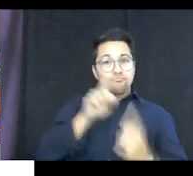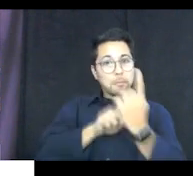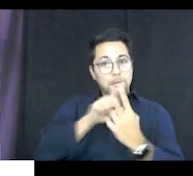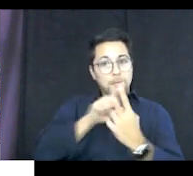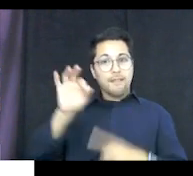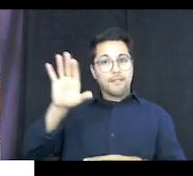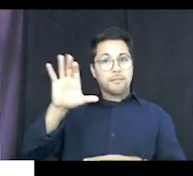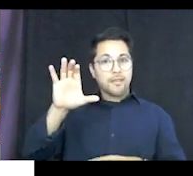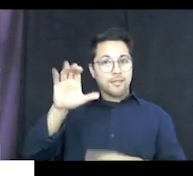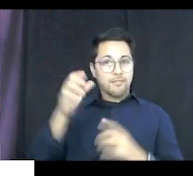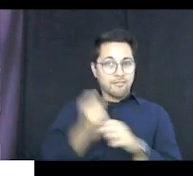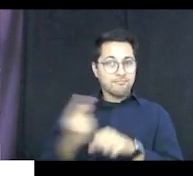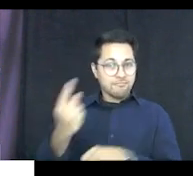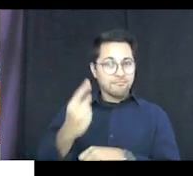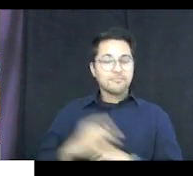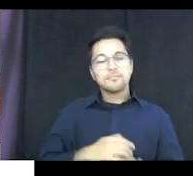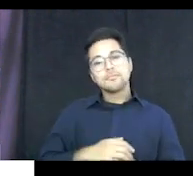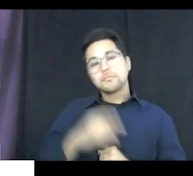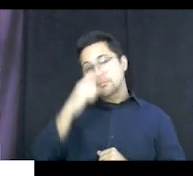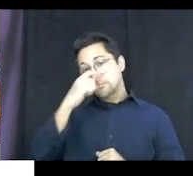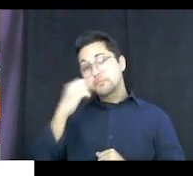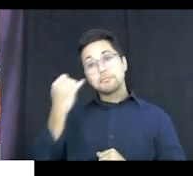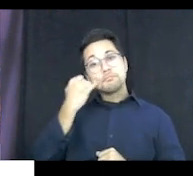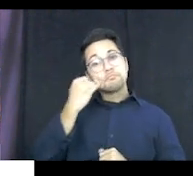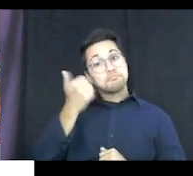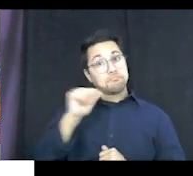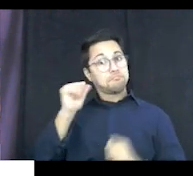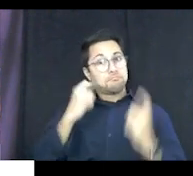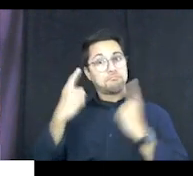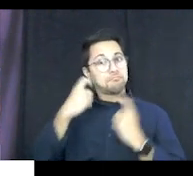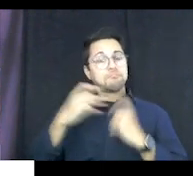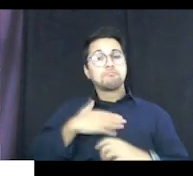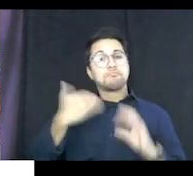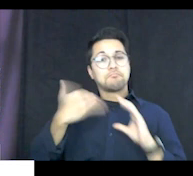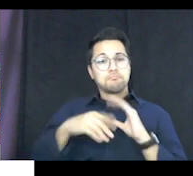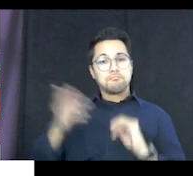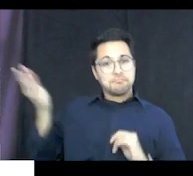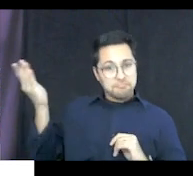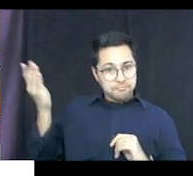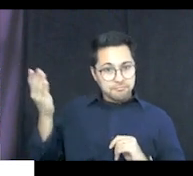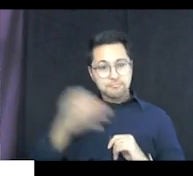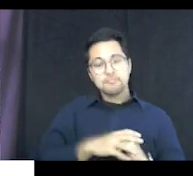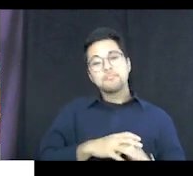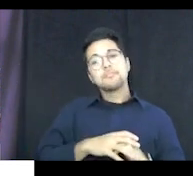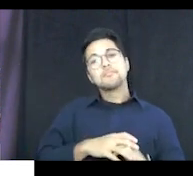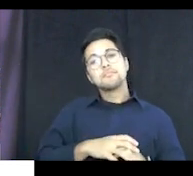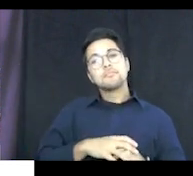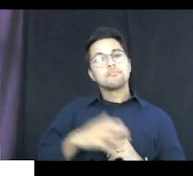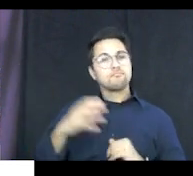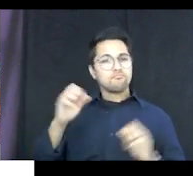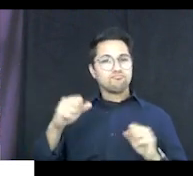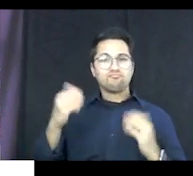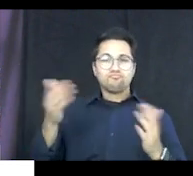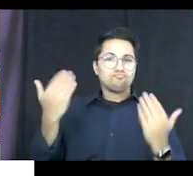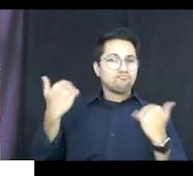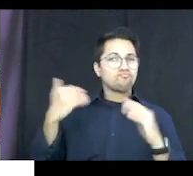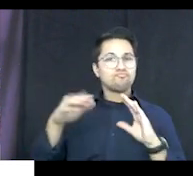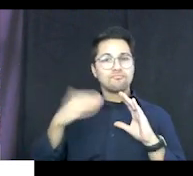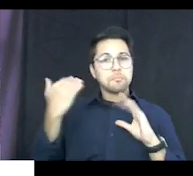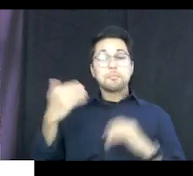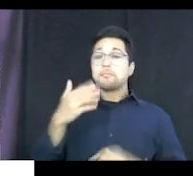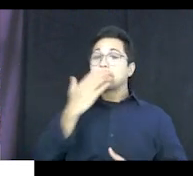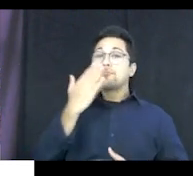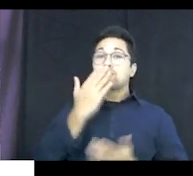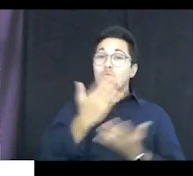at Family Cafe next year. If you have any questions, my email is on the screen right now. Feel free to email me. And